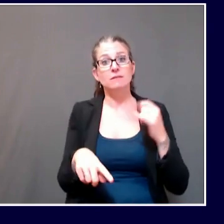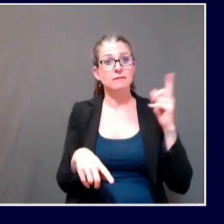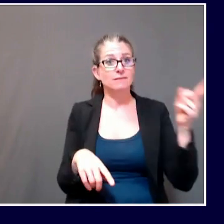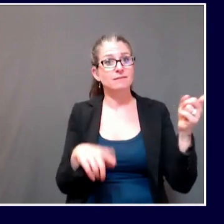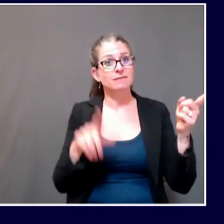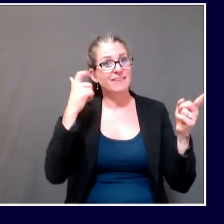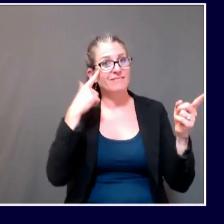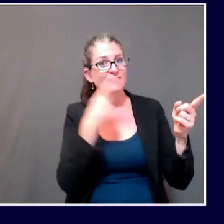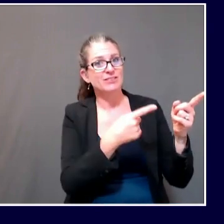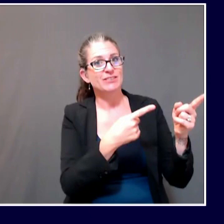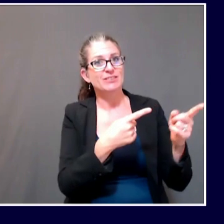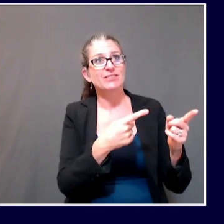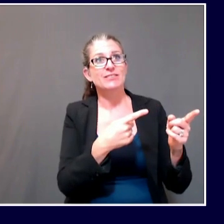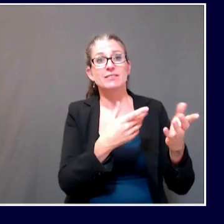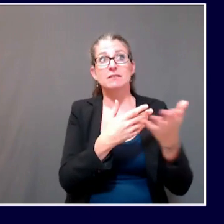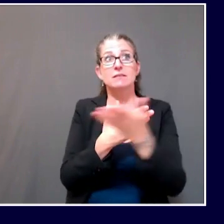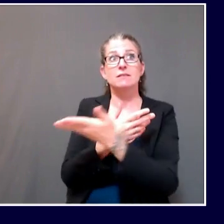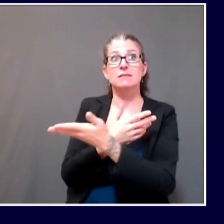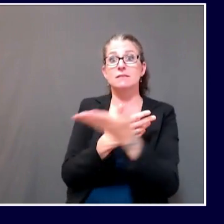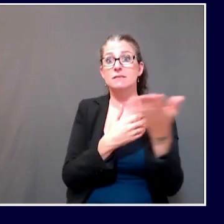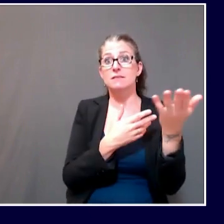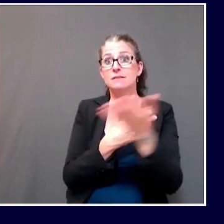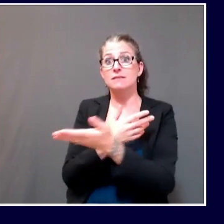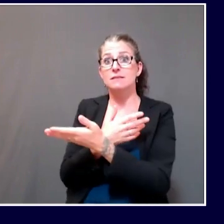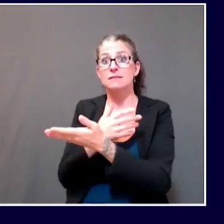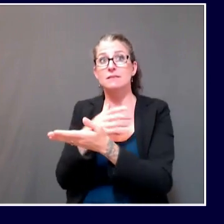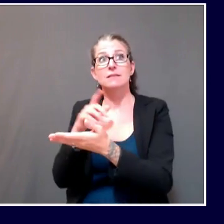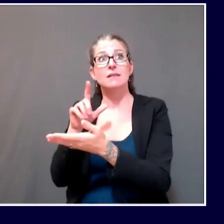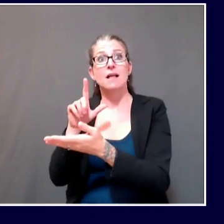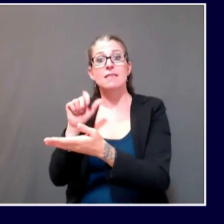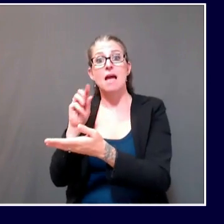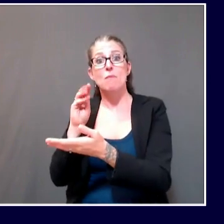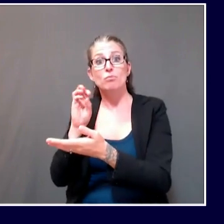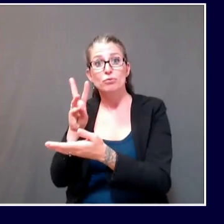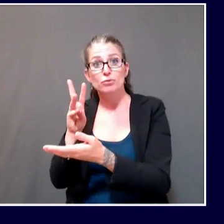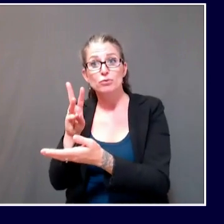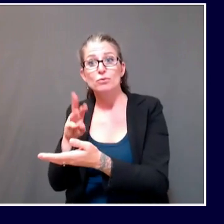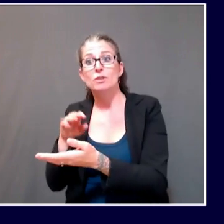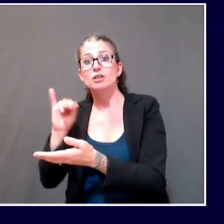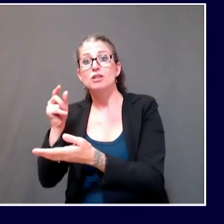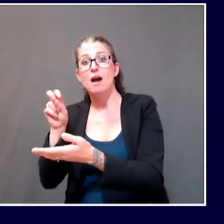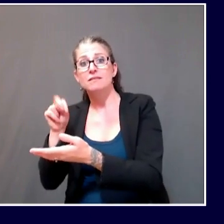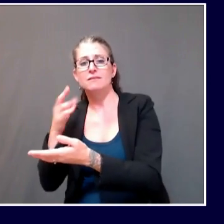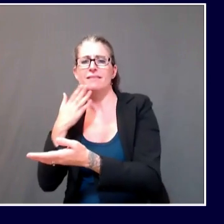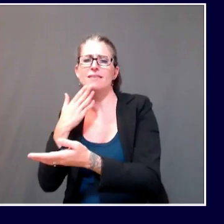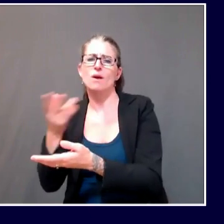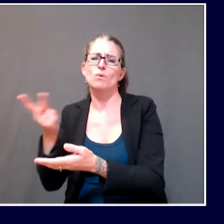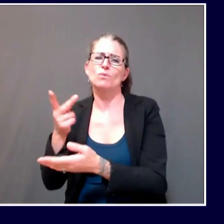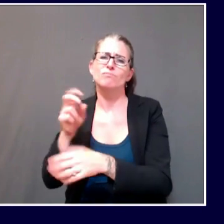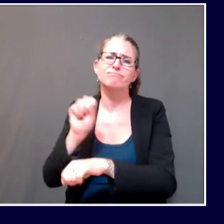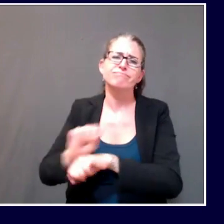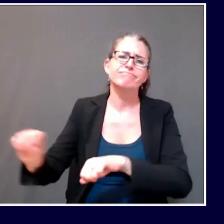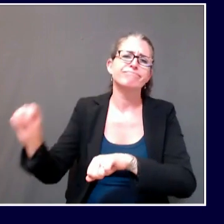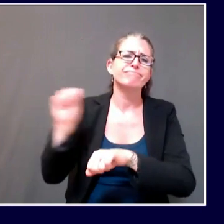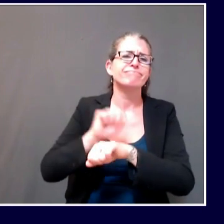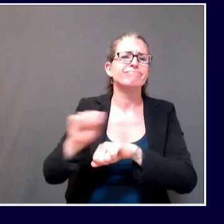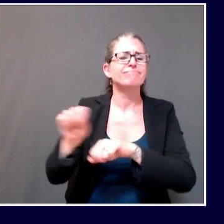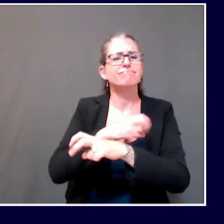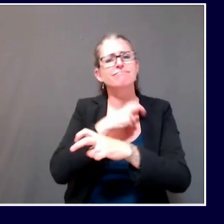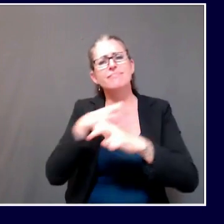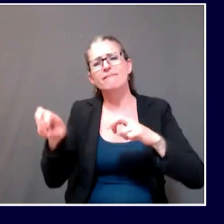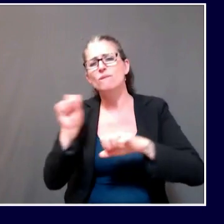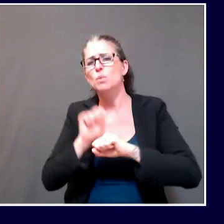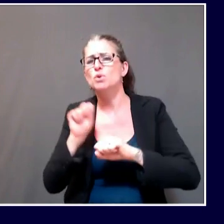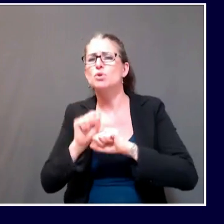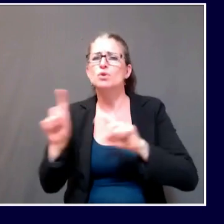Lambrew and Commissioner Johnson have been working so hard day and night to make sure that we do everything we can at every